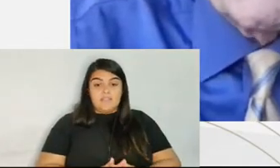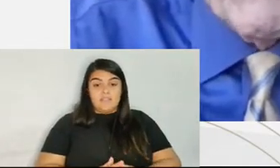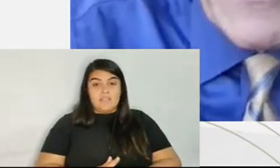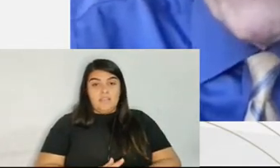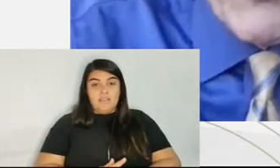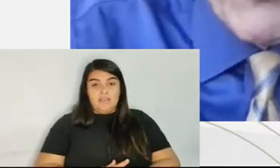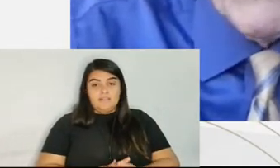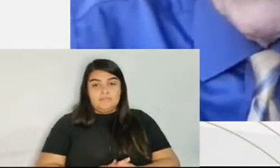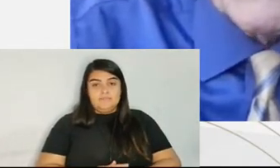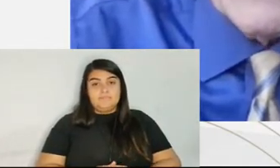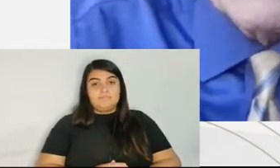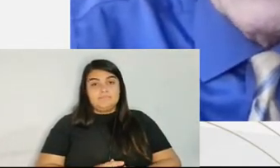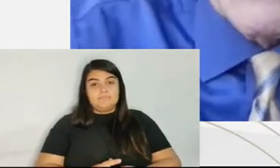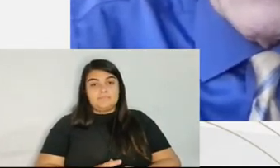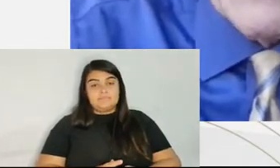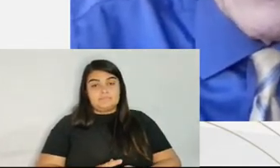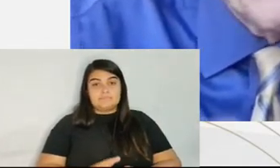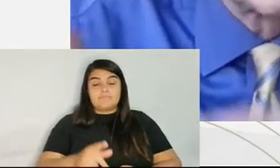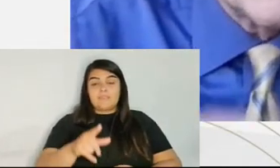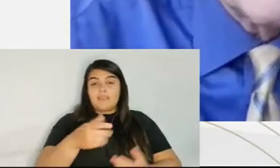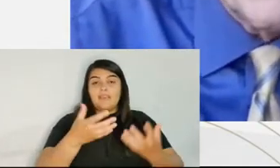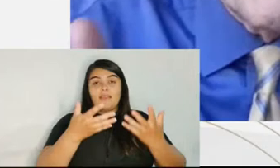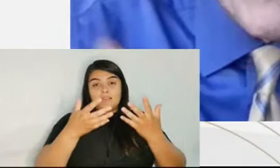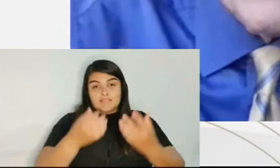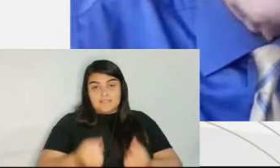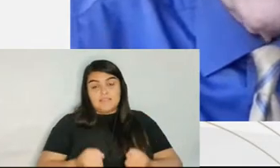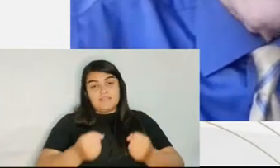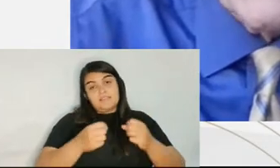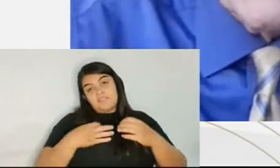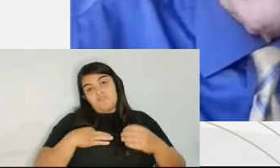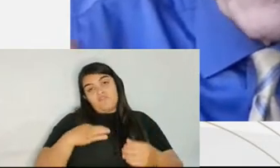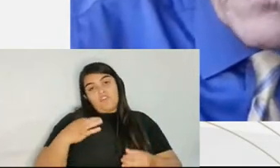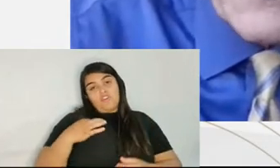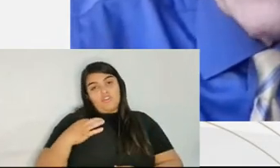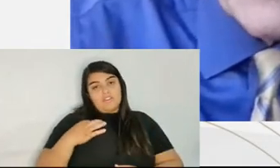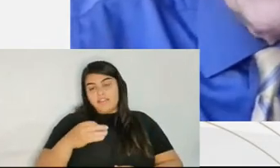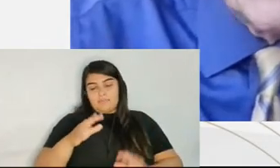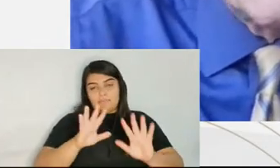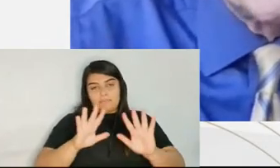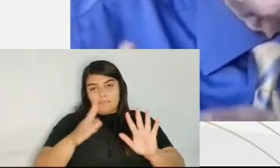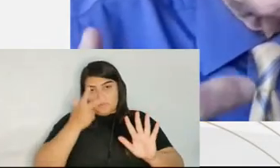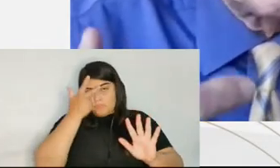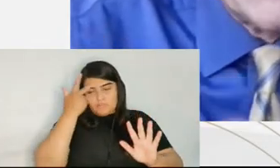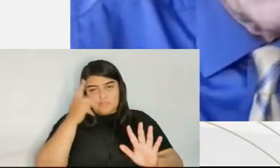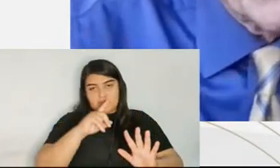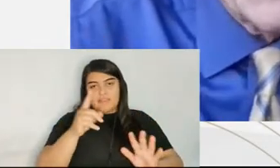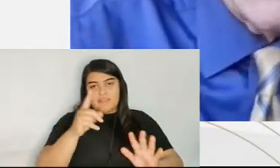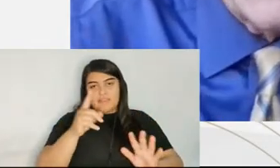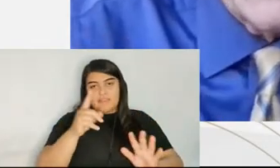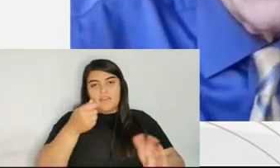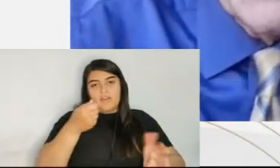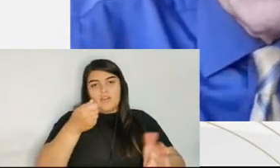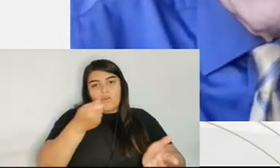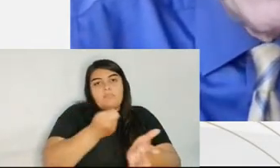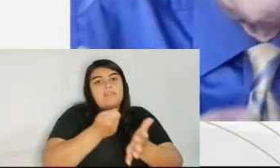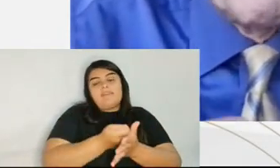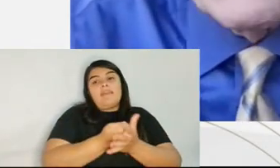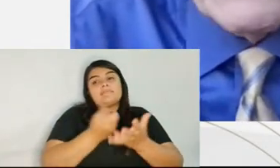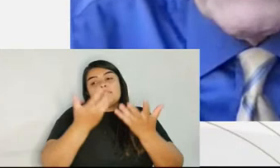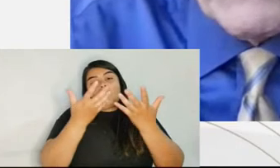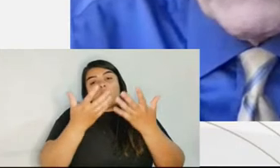waive all those rights. And then the judge will find the defendant guilty, and then enter a sentence,